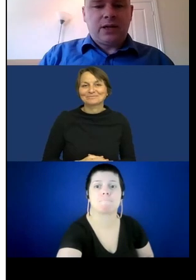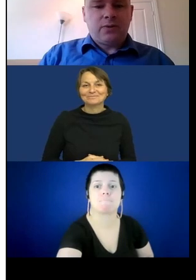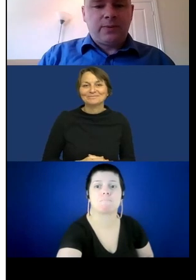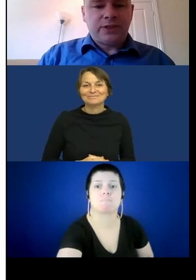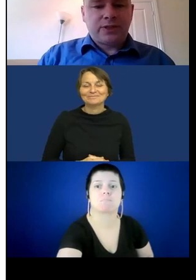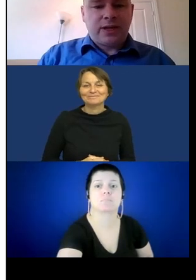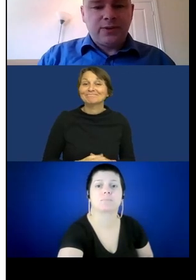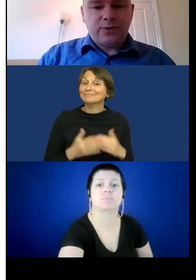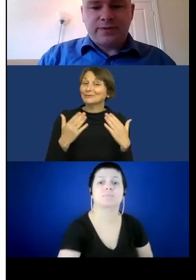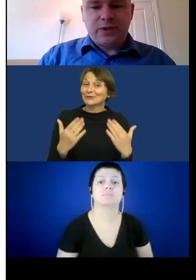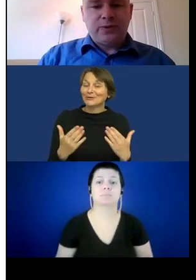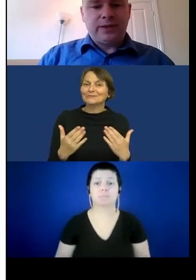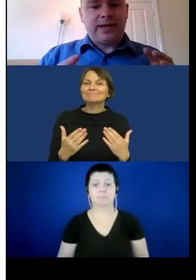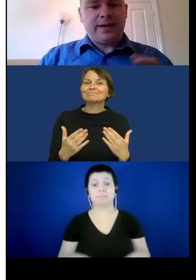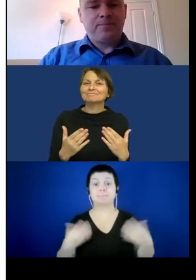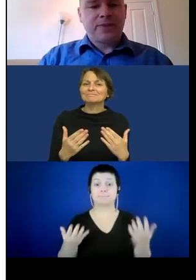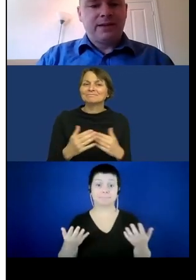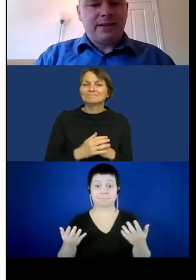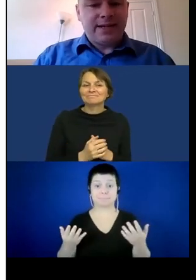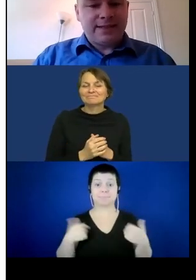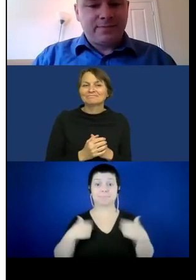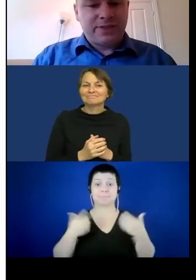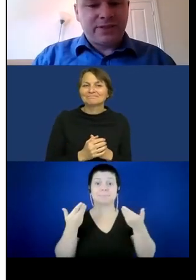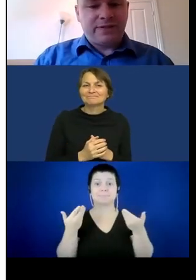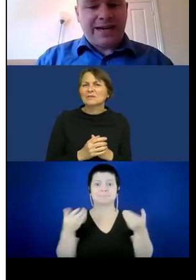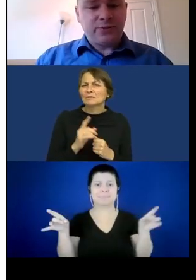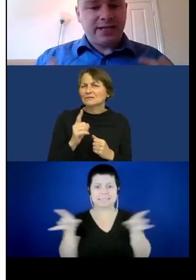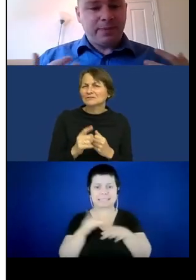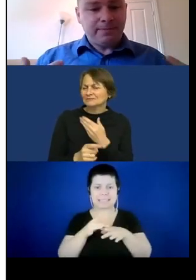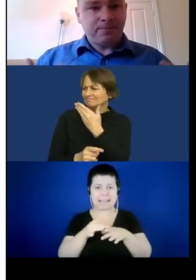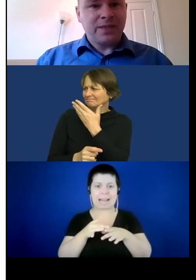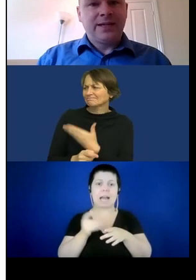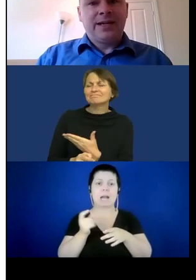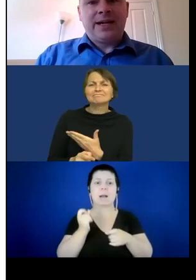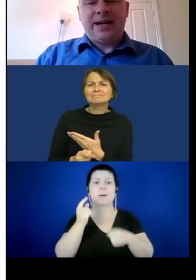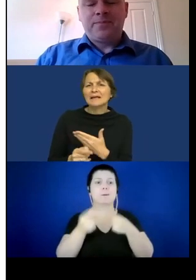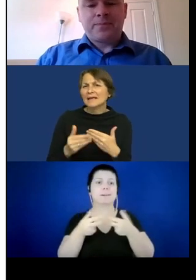So I will just close with a few items of housekeeping.